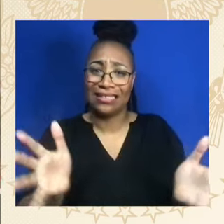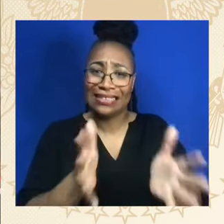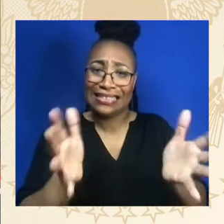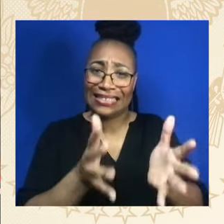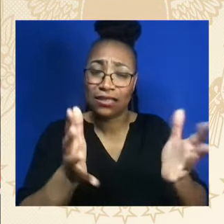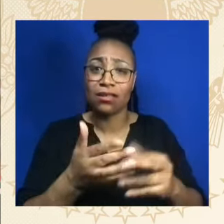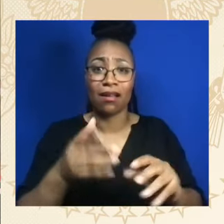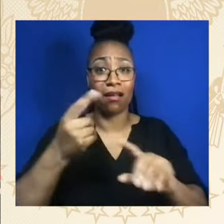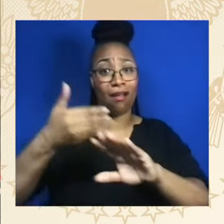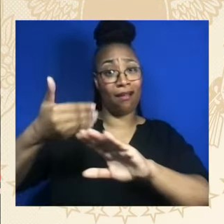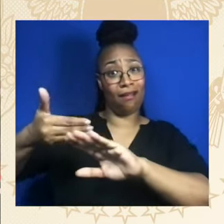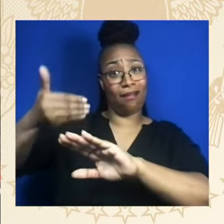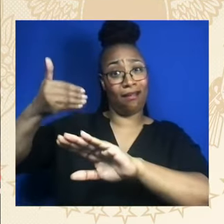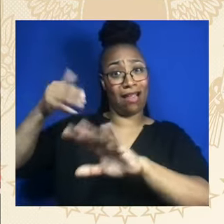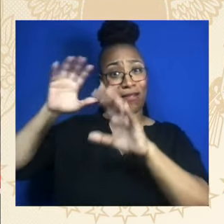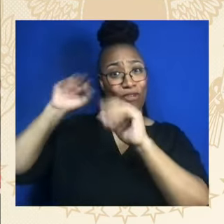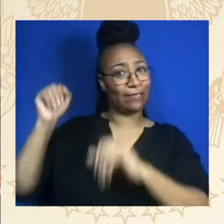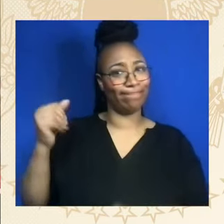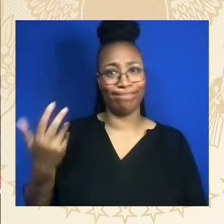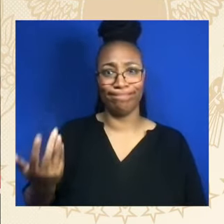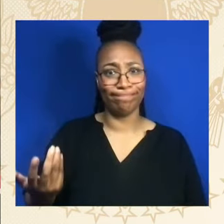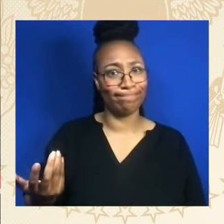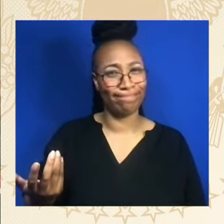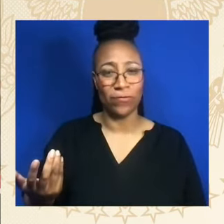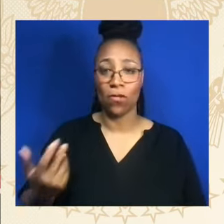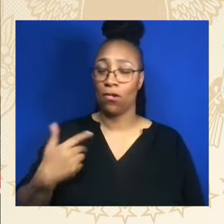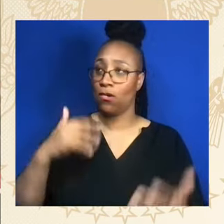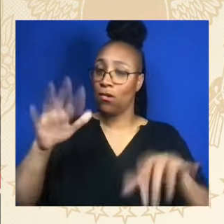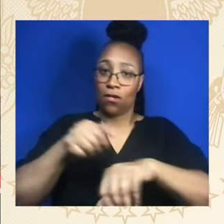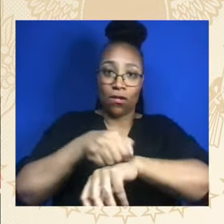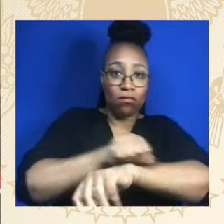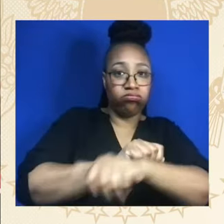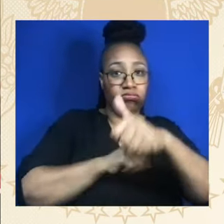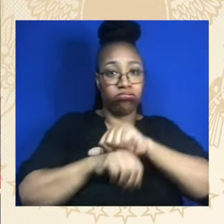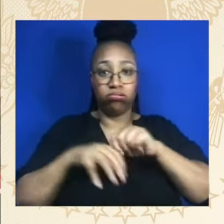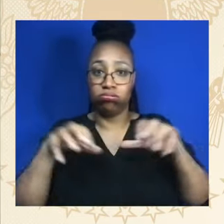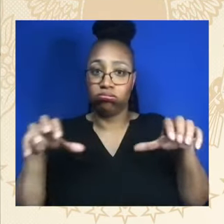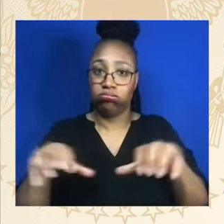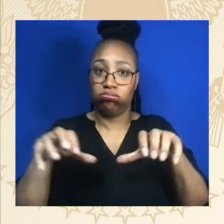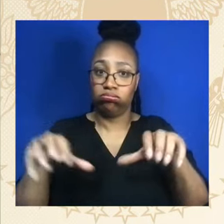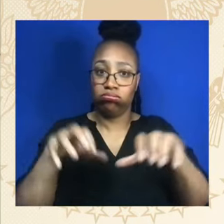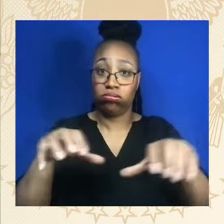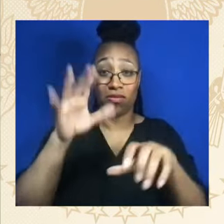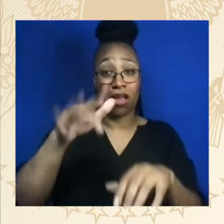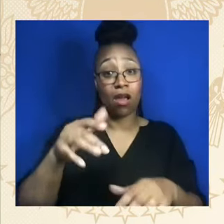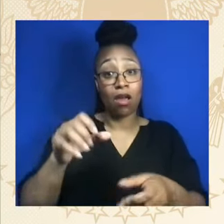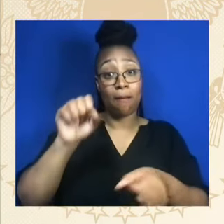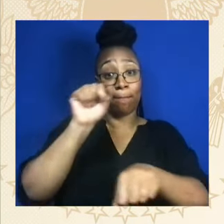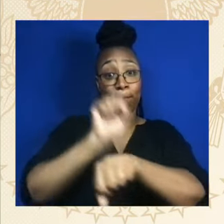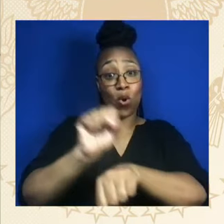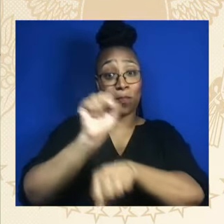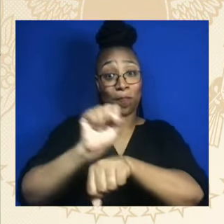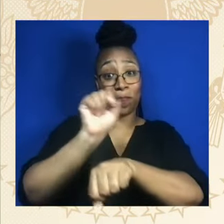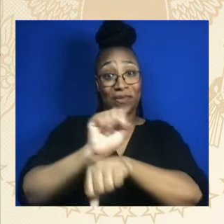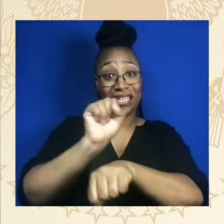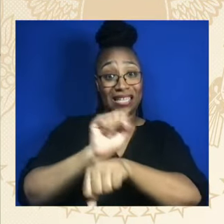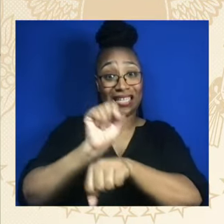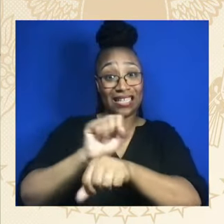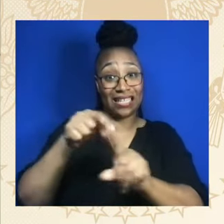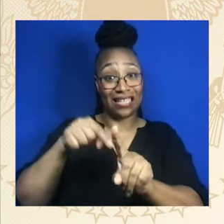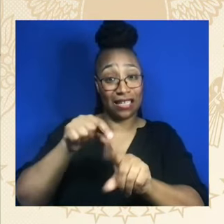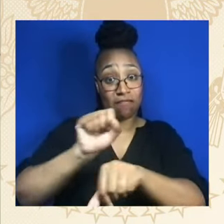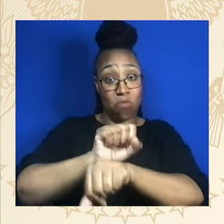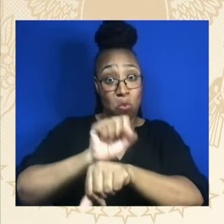Black unemployment is near record lows. Wages for Black workers are up in the two strongest years ever for small business creation, which